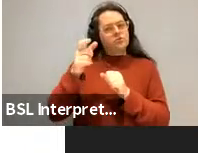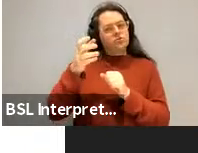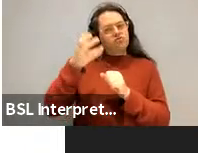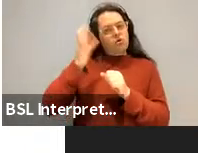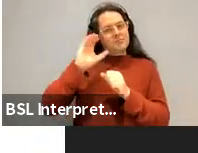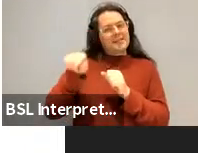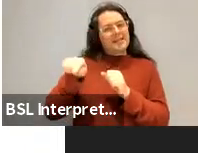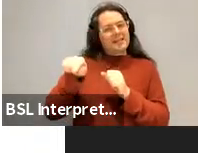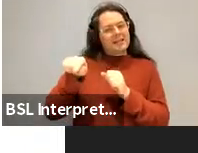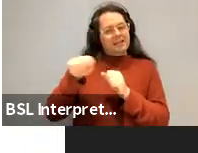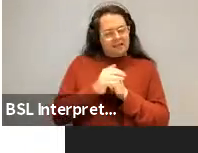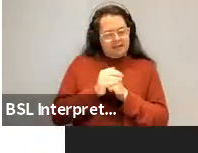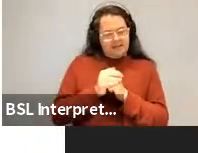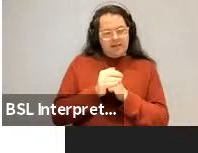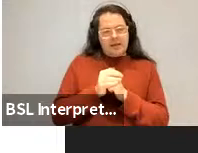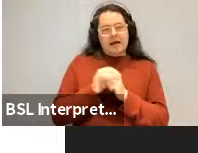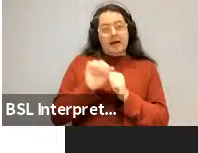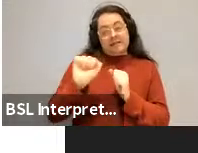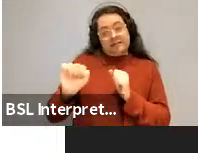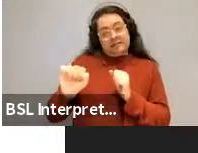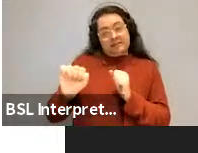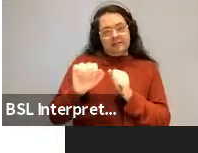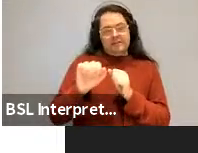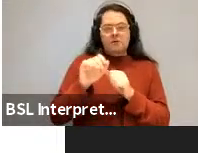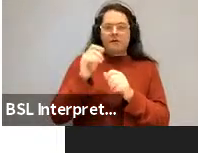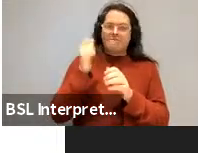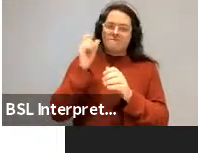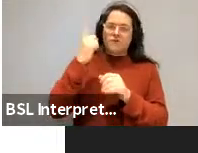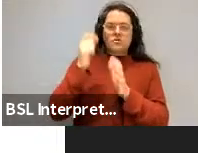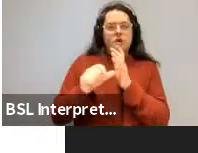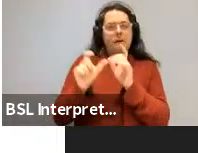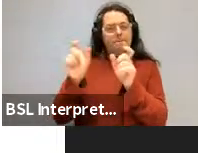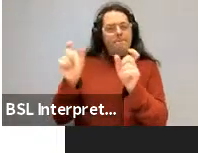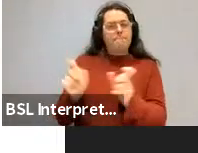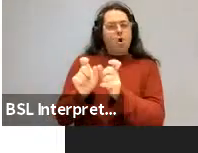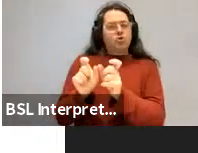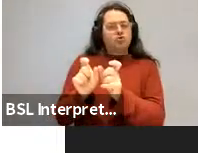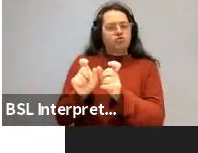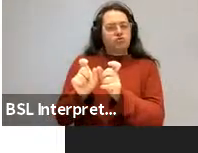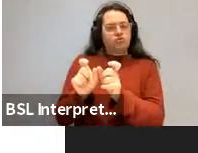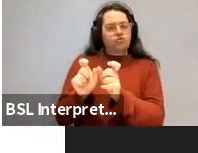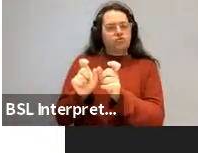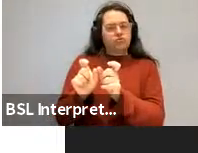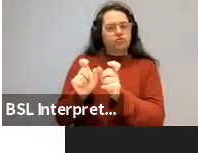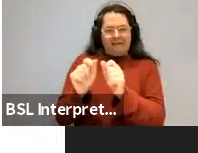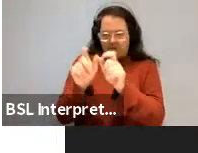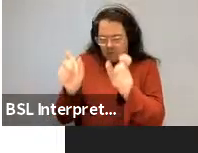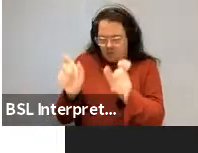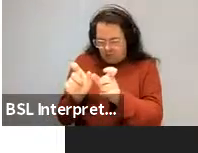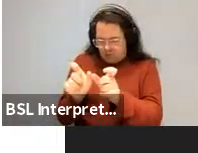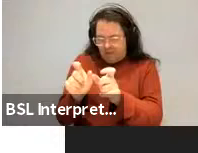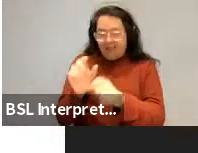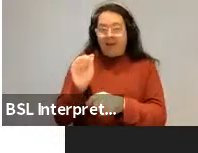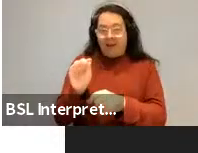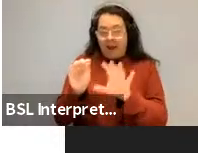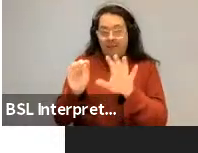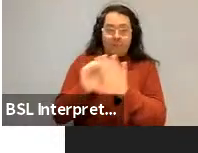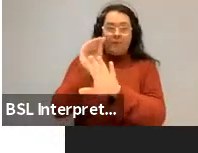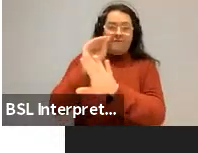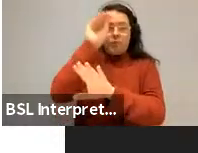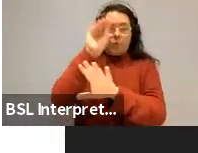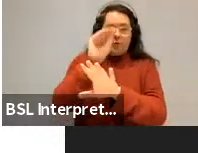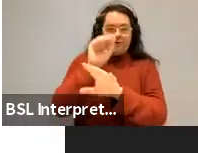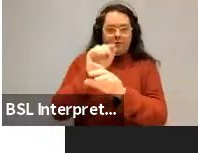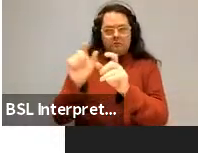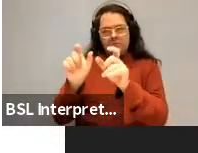approach, it starts with a merge idea where you, you build structures locally, but then move them anywhere. And then